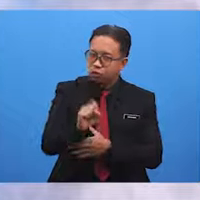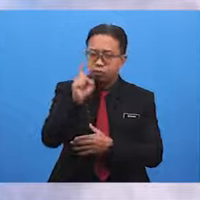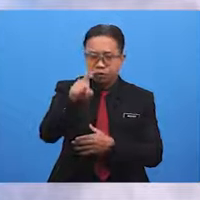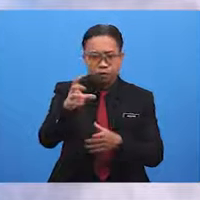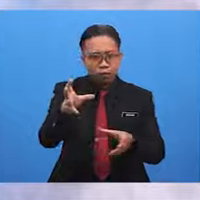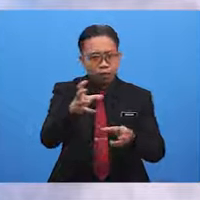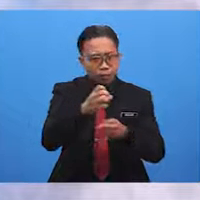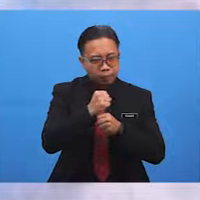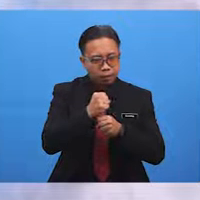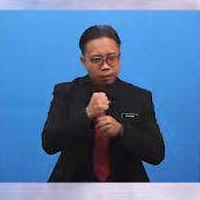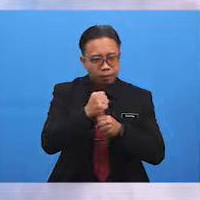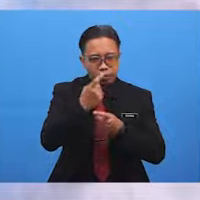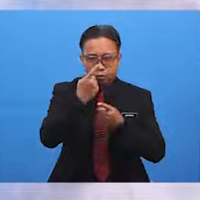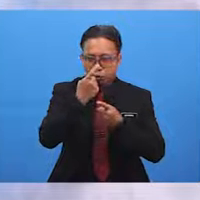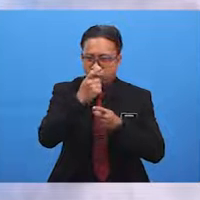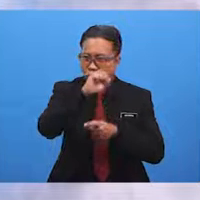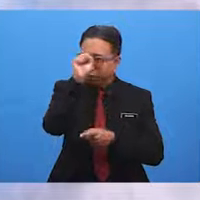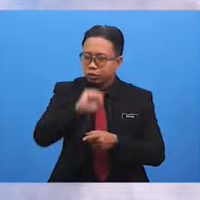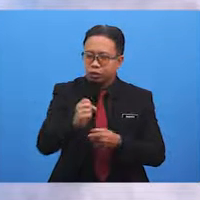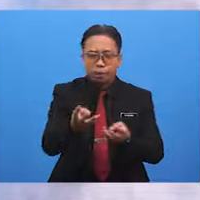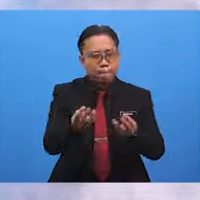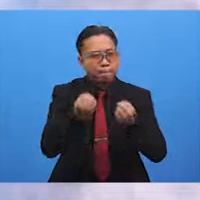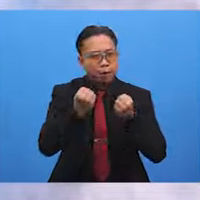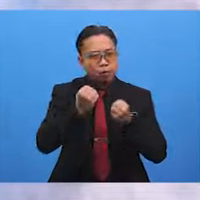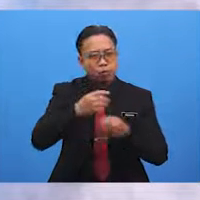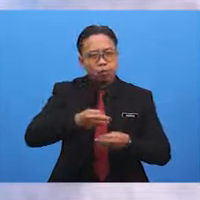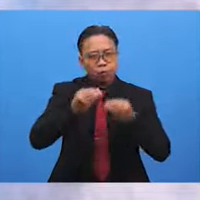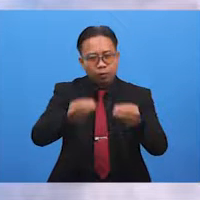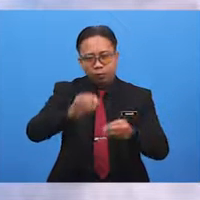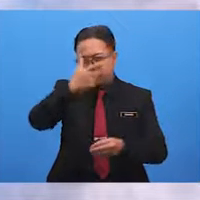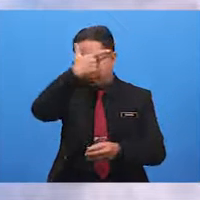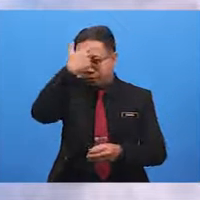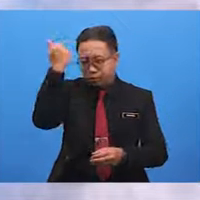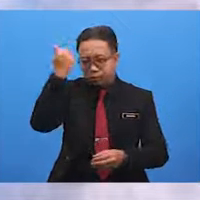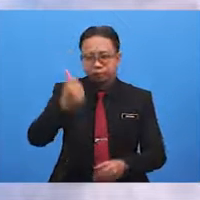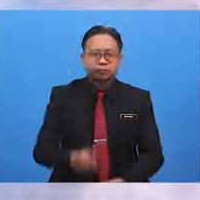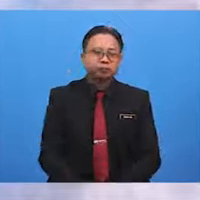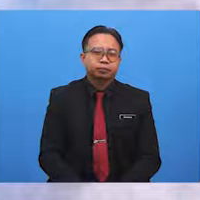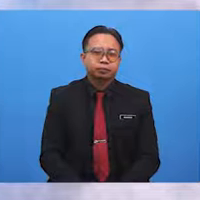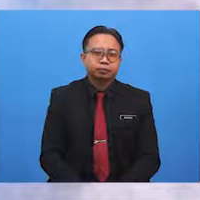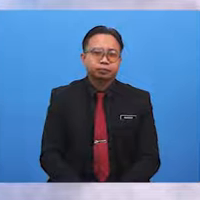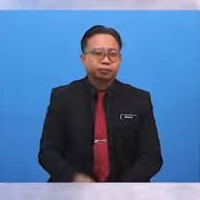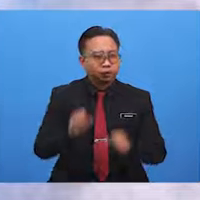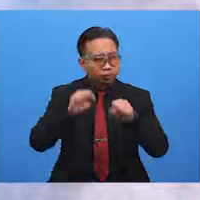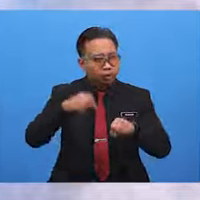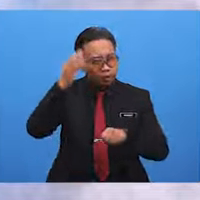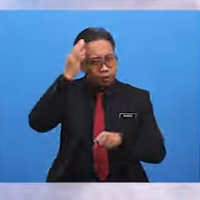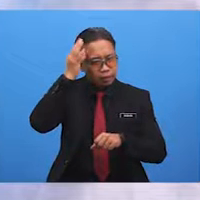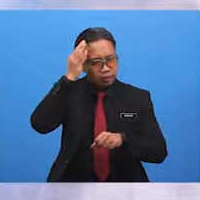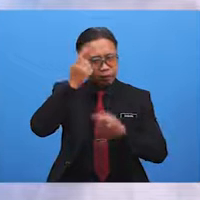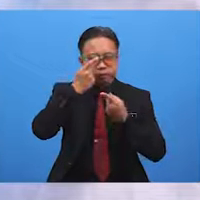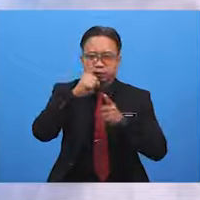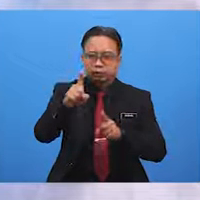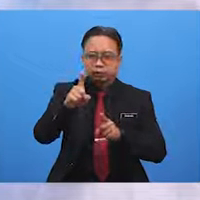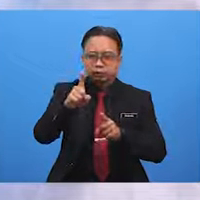the cue that the question requires you to give a reason. Can you think of an answer